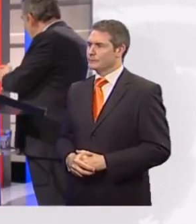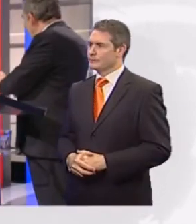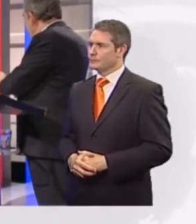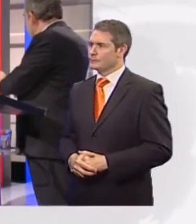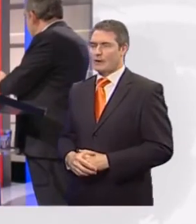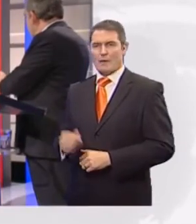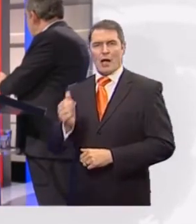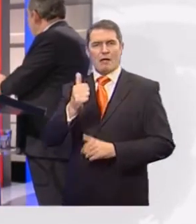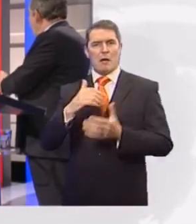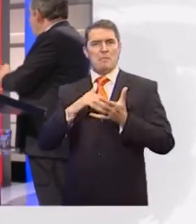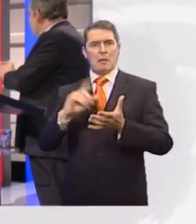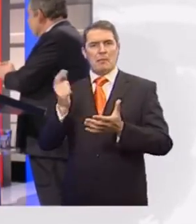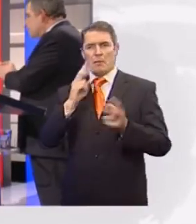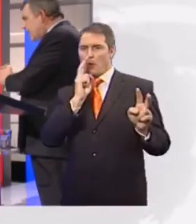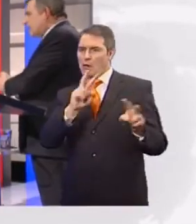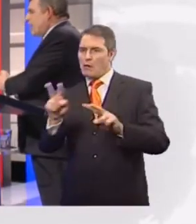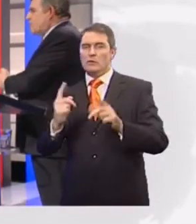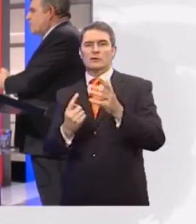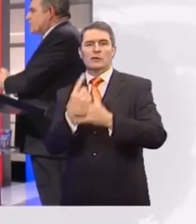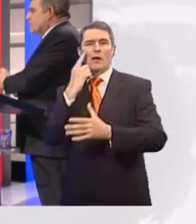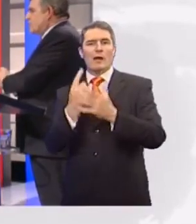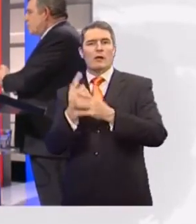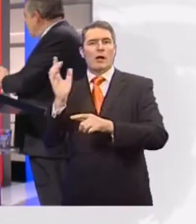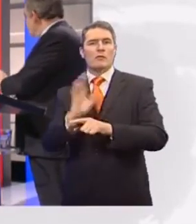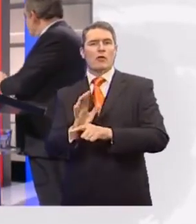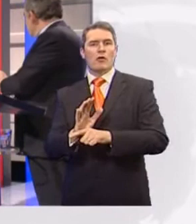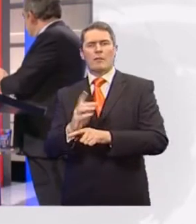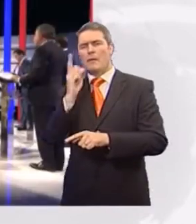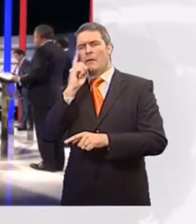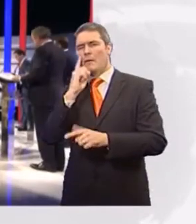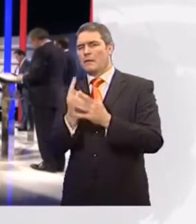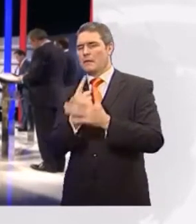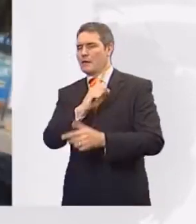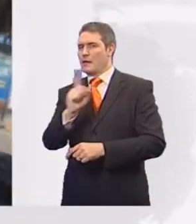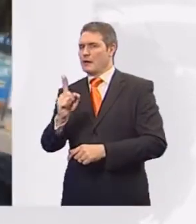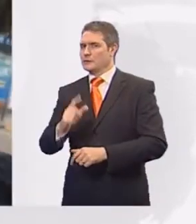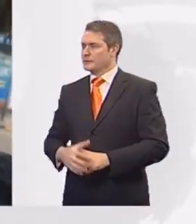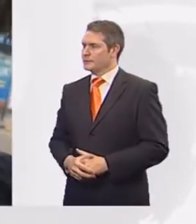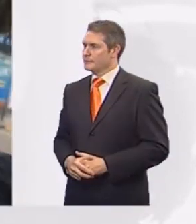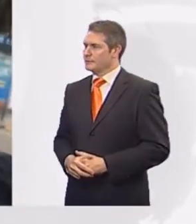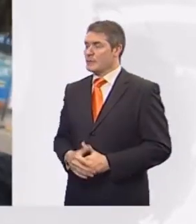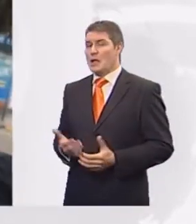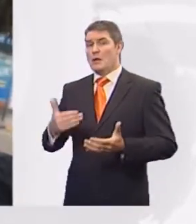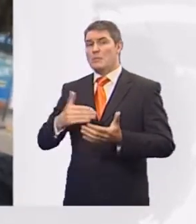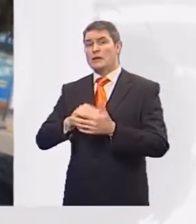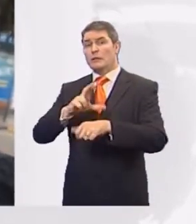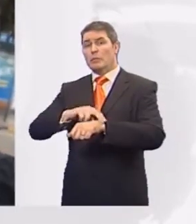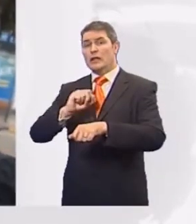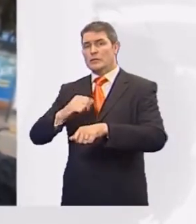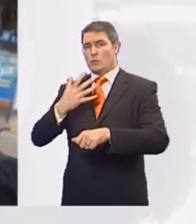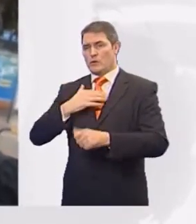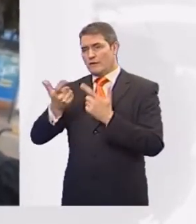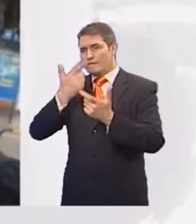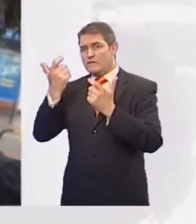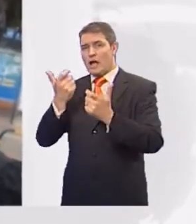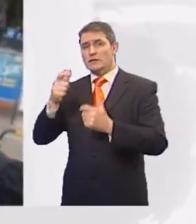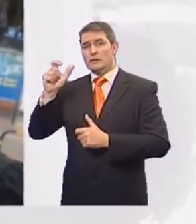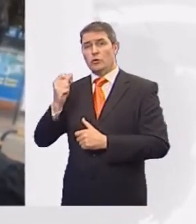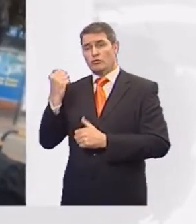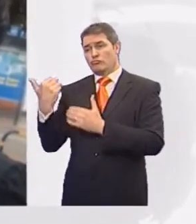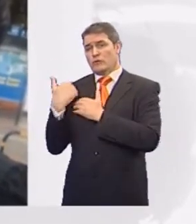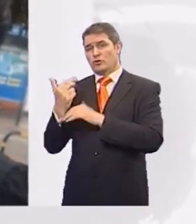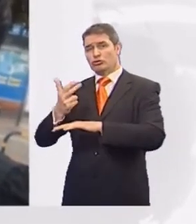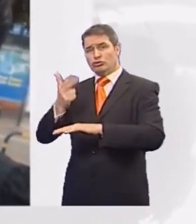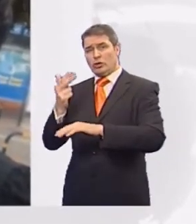in last night to watch history being made. And police launch a murder hunt after a 16-year-old